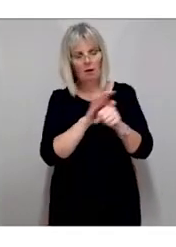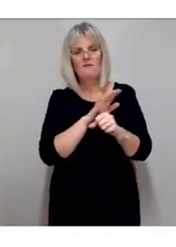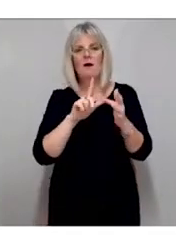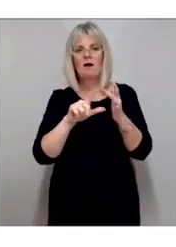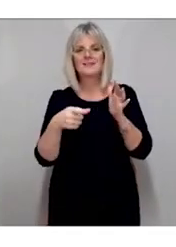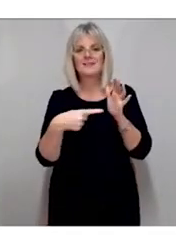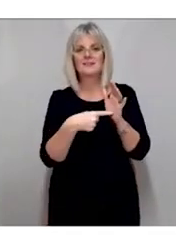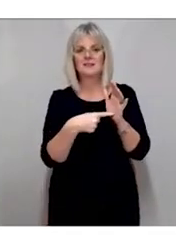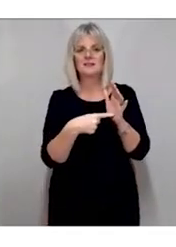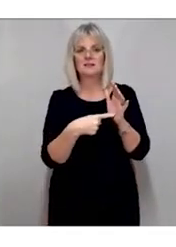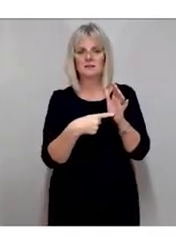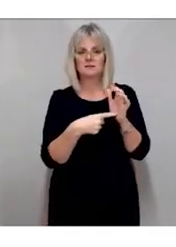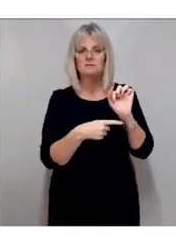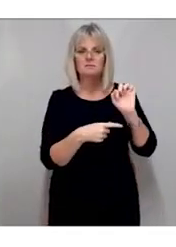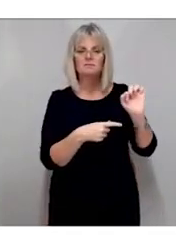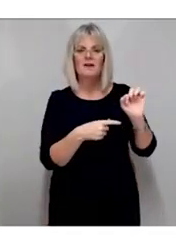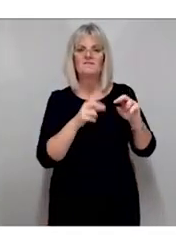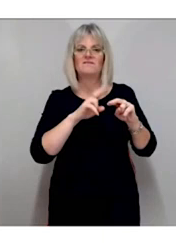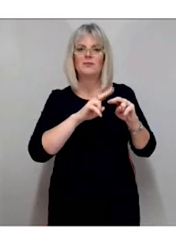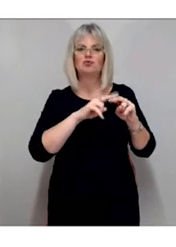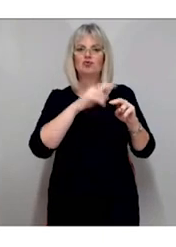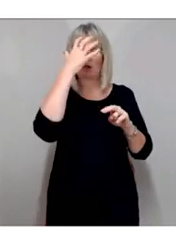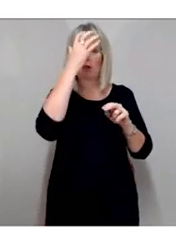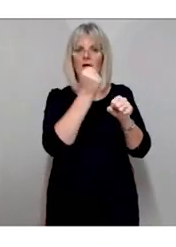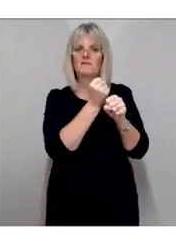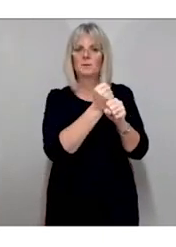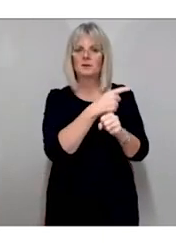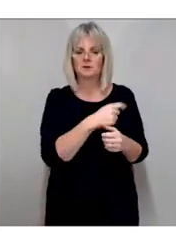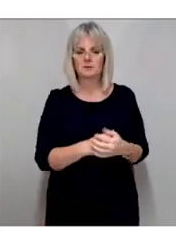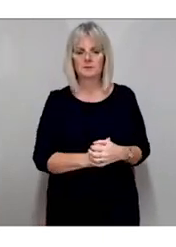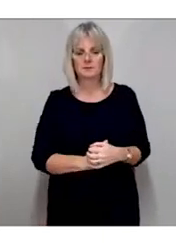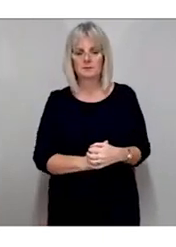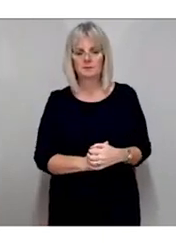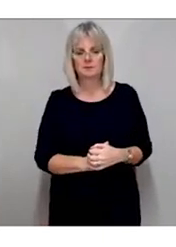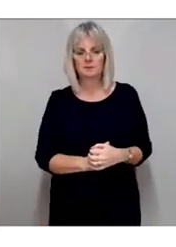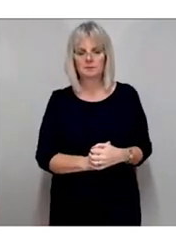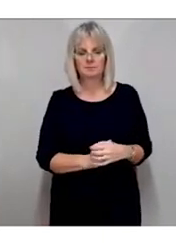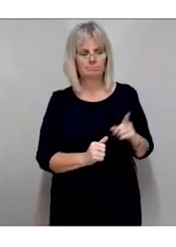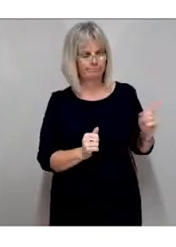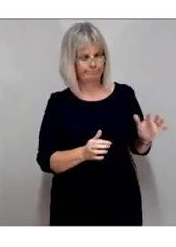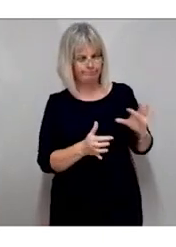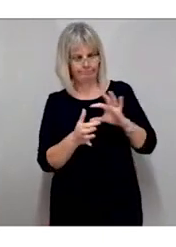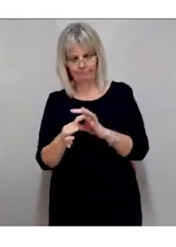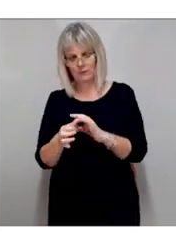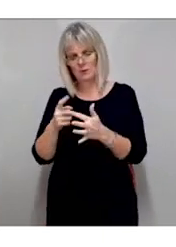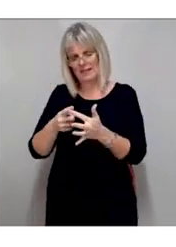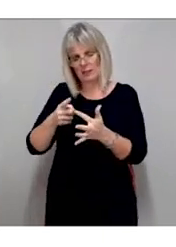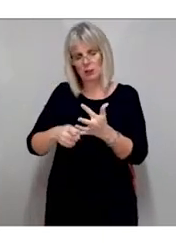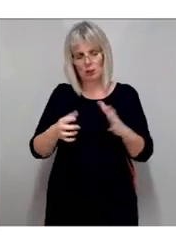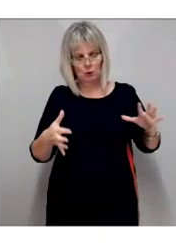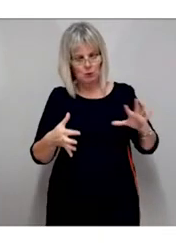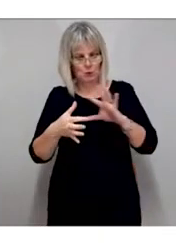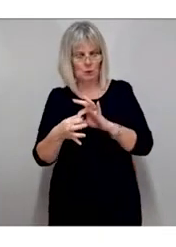a counterpart in the EU's EN 301549 accessibility requirements suitable for public